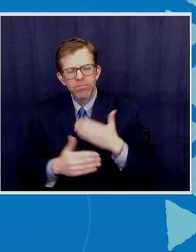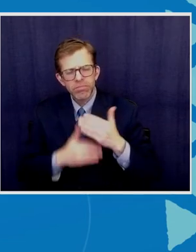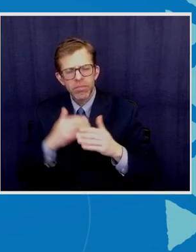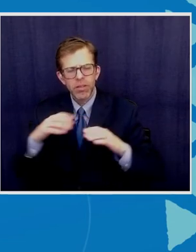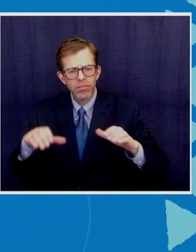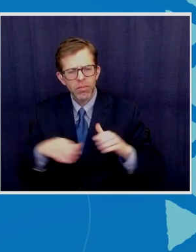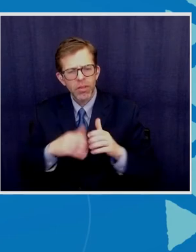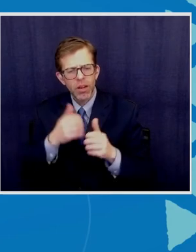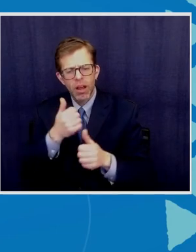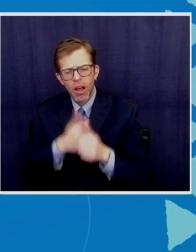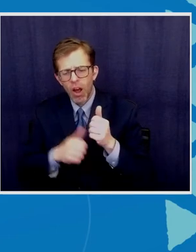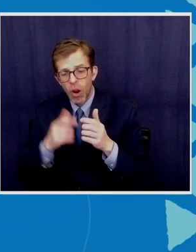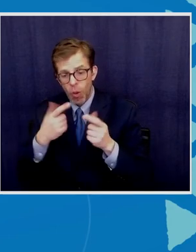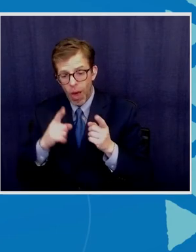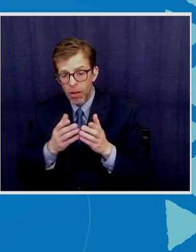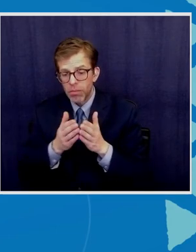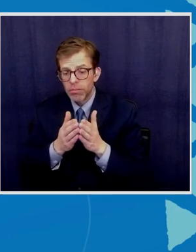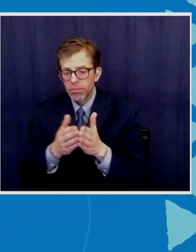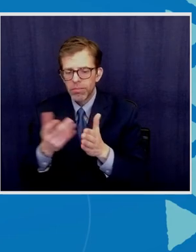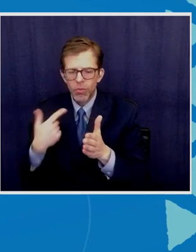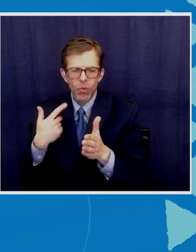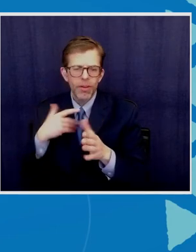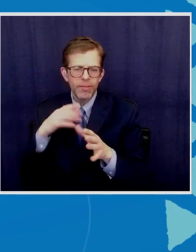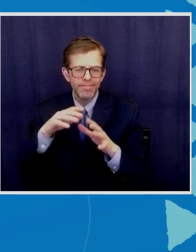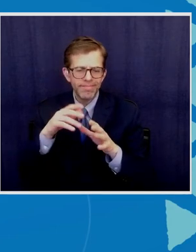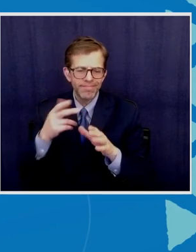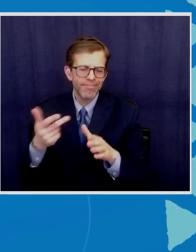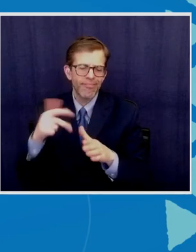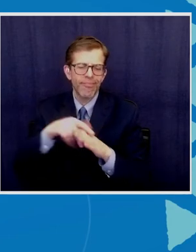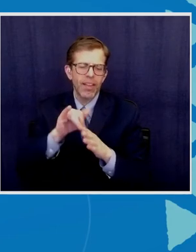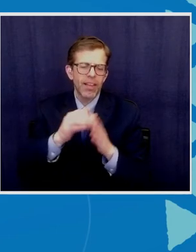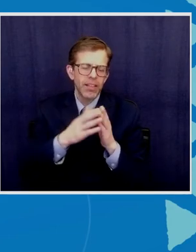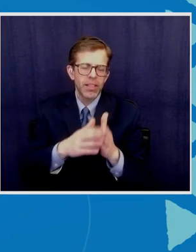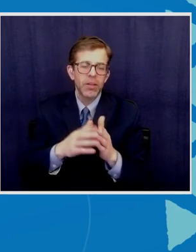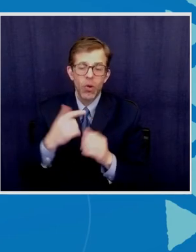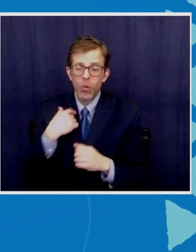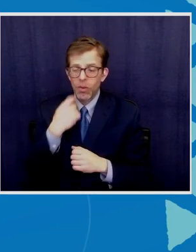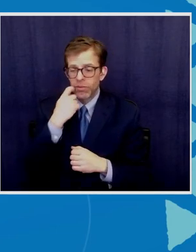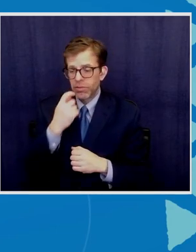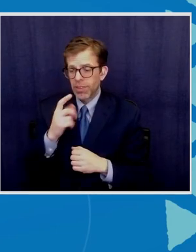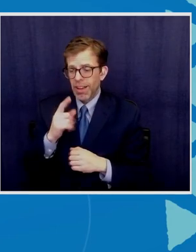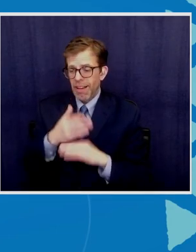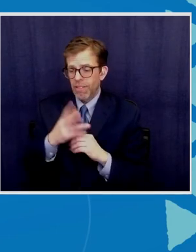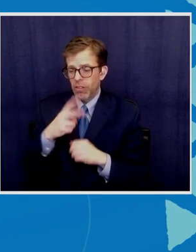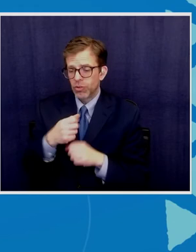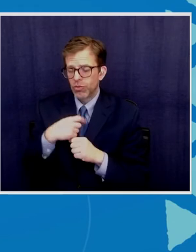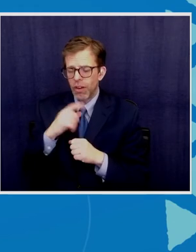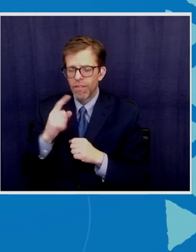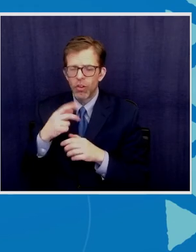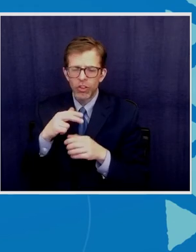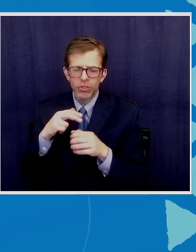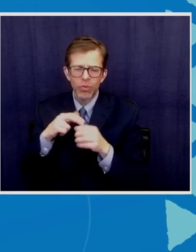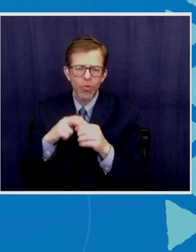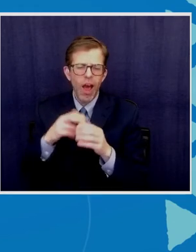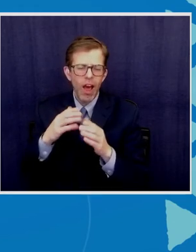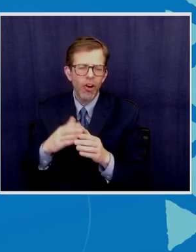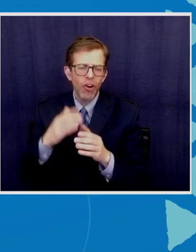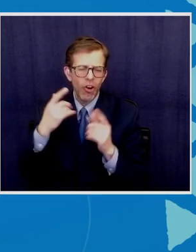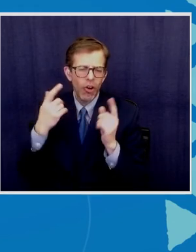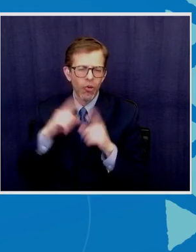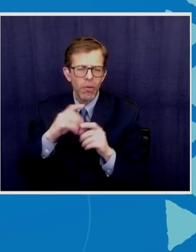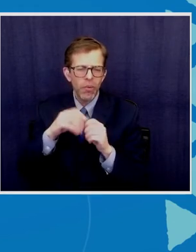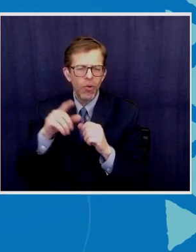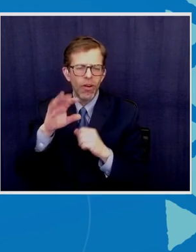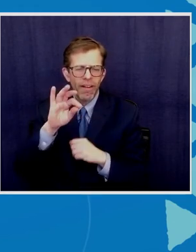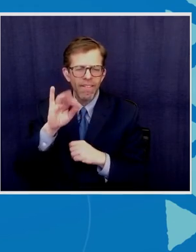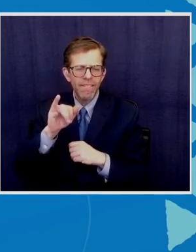boardings and after two years we just completed our first ship rider engagement down in Fiji a couple of weeks ago we brought